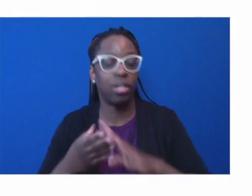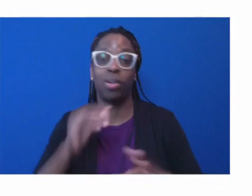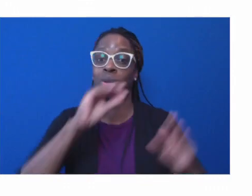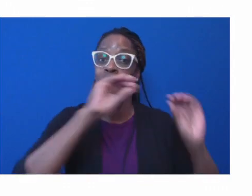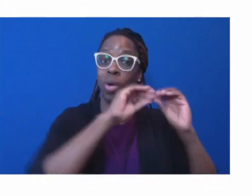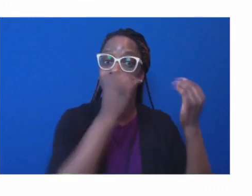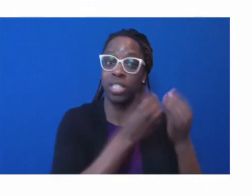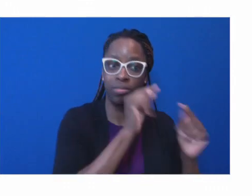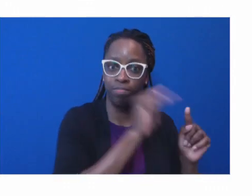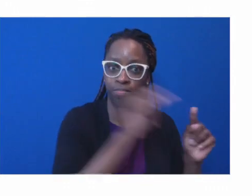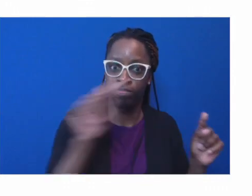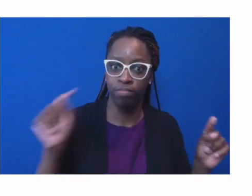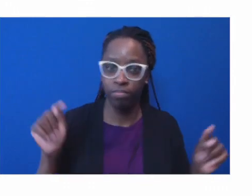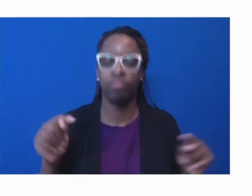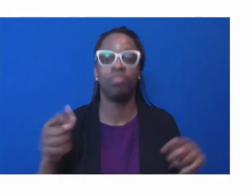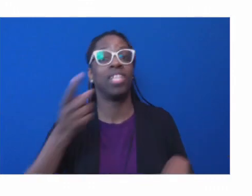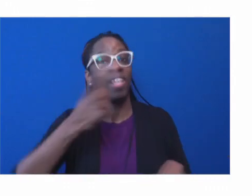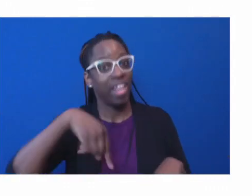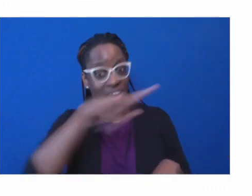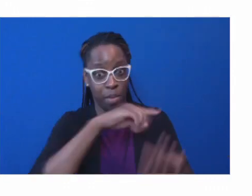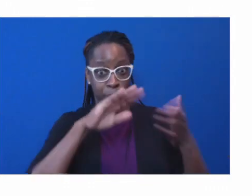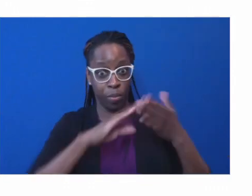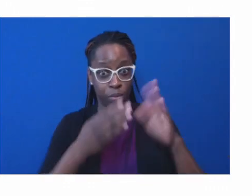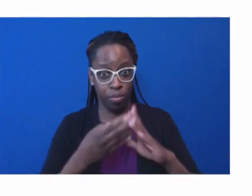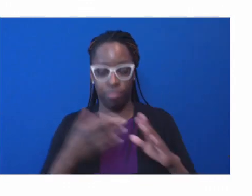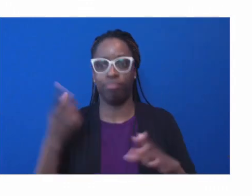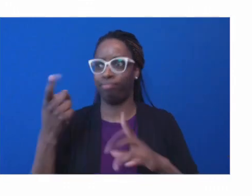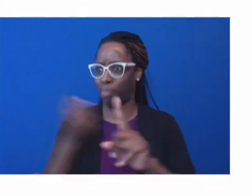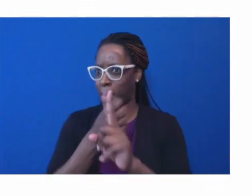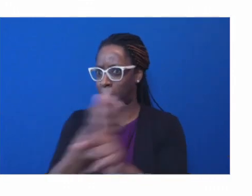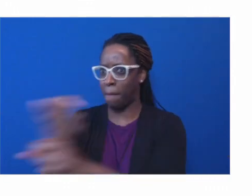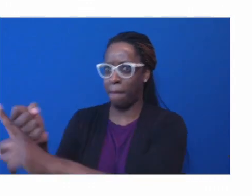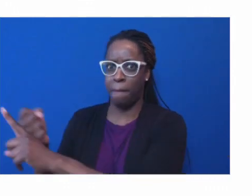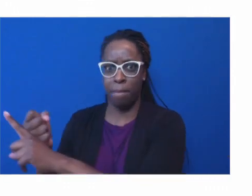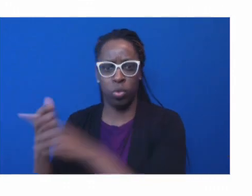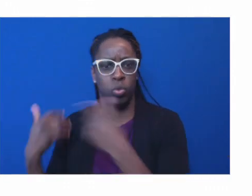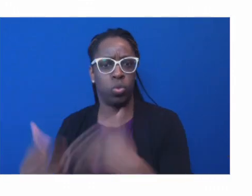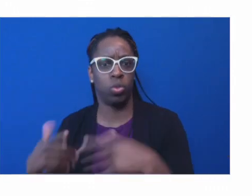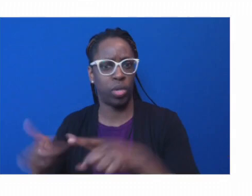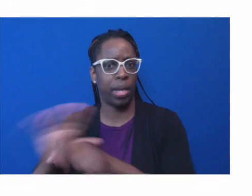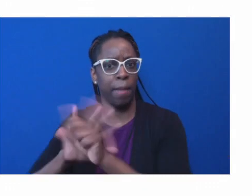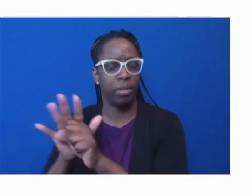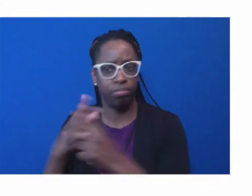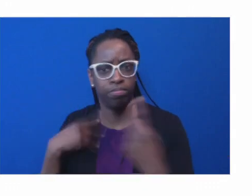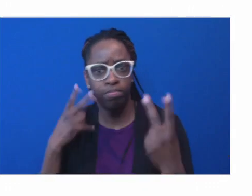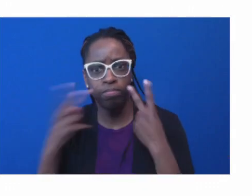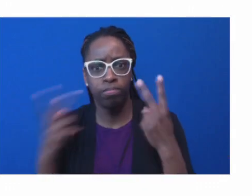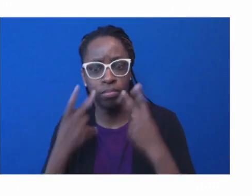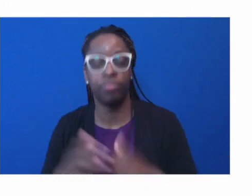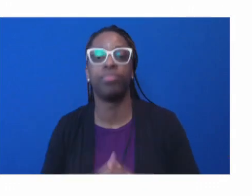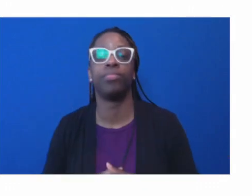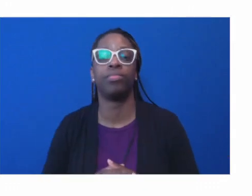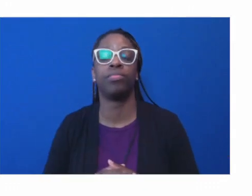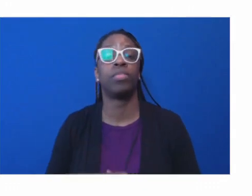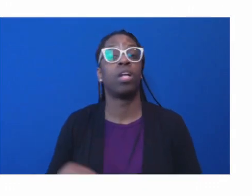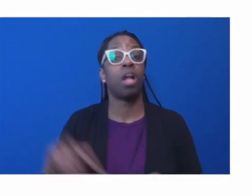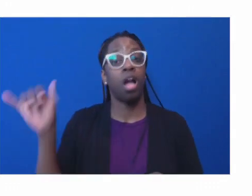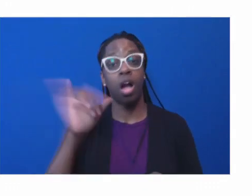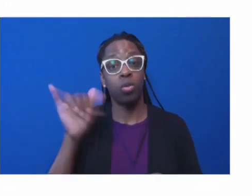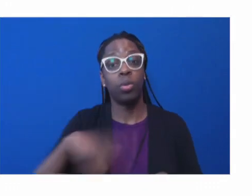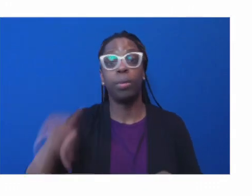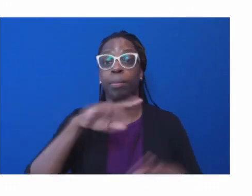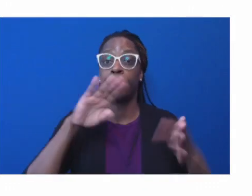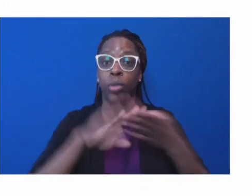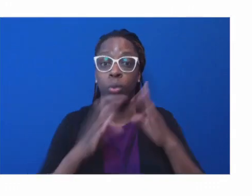COVID-19 are the very communities that have also been targeted by much of that misinformation and disinformation. And so our social